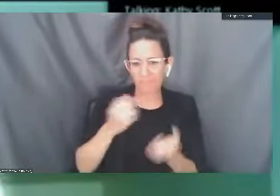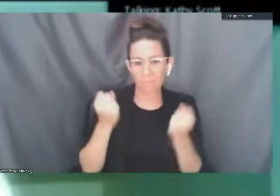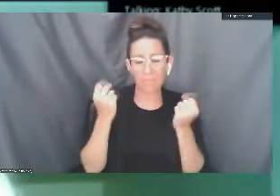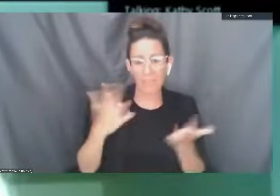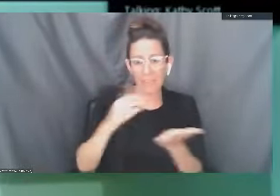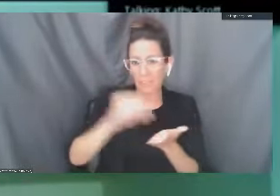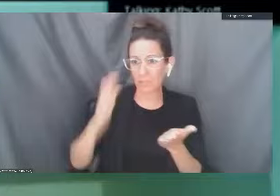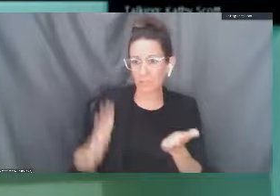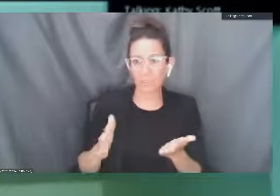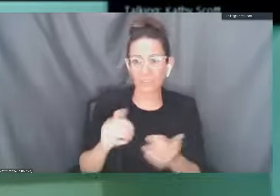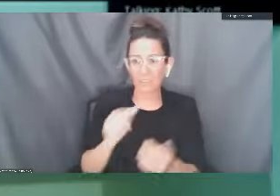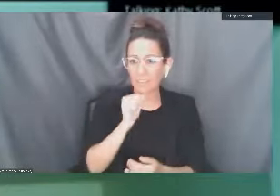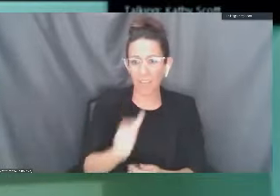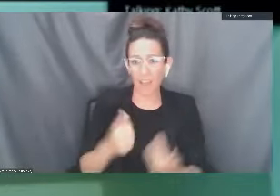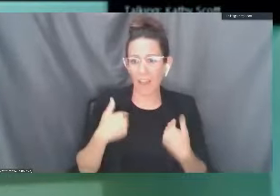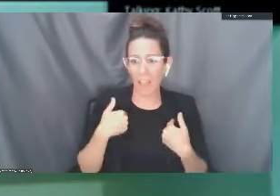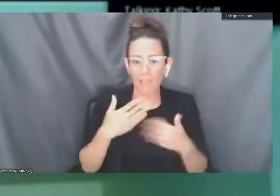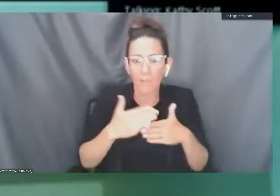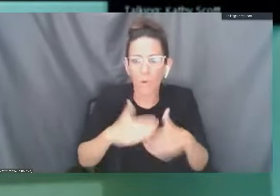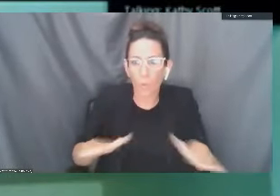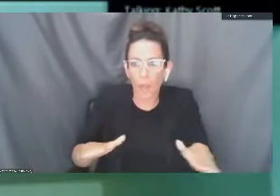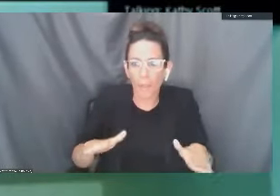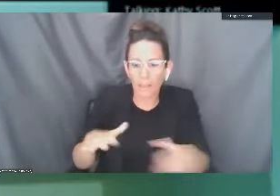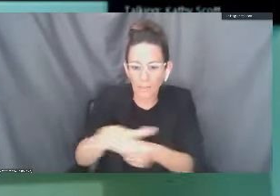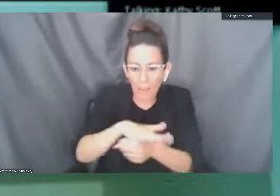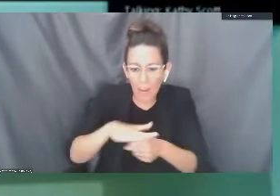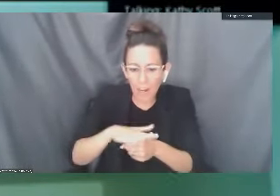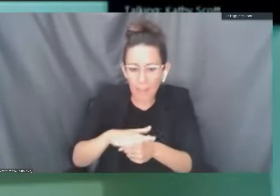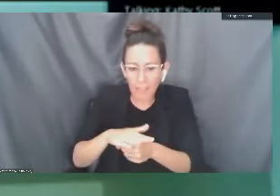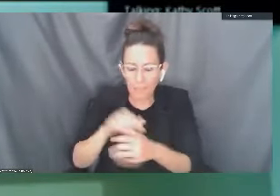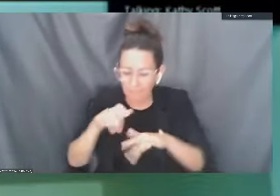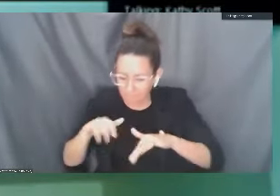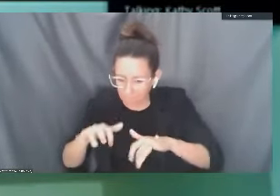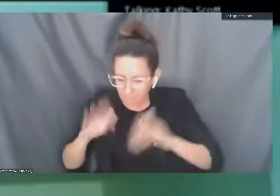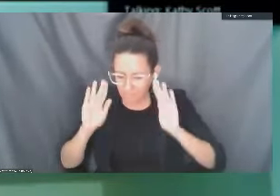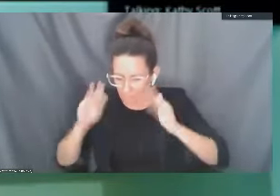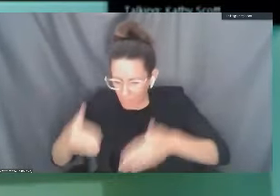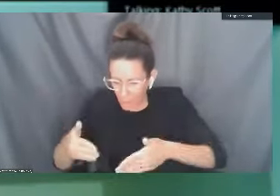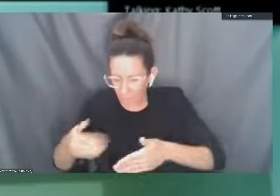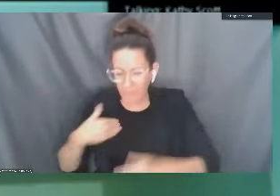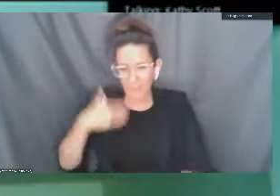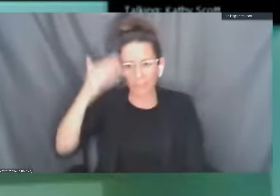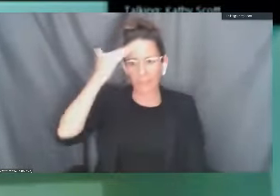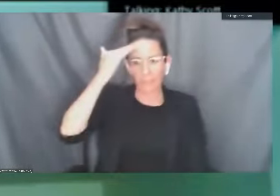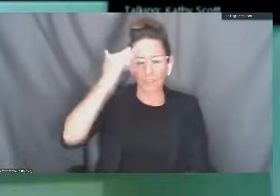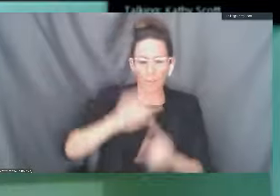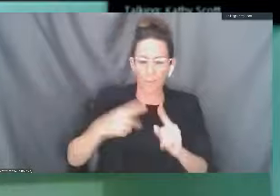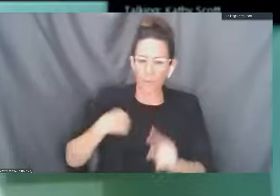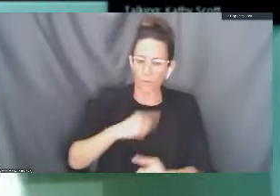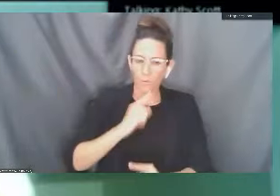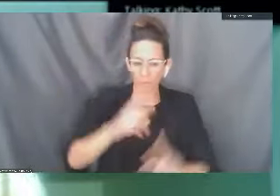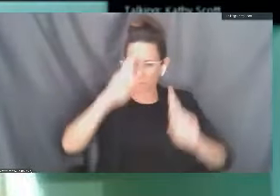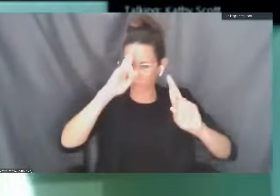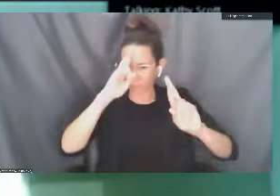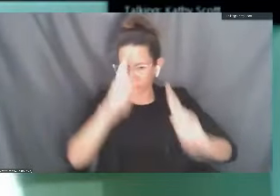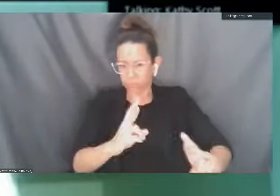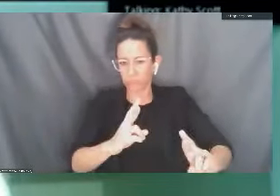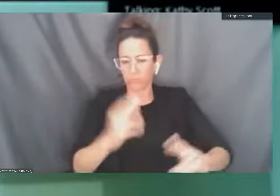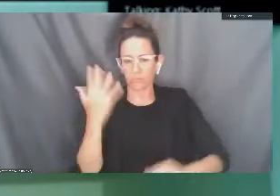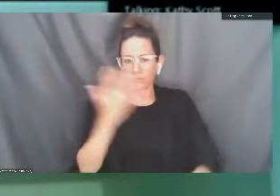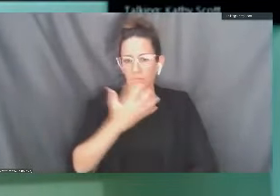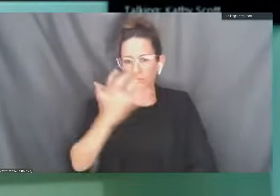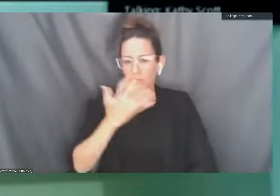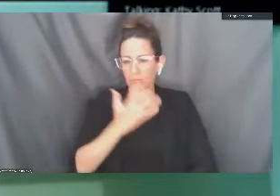most of our students don't necessarily have a quiet place to work. We know all this. And that makes us admire you and your efforts even more.